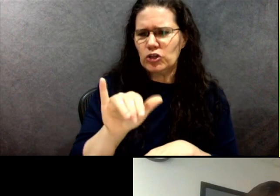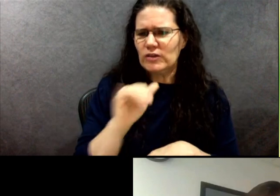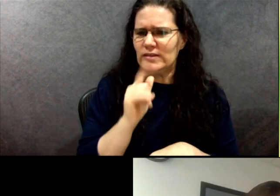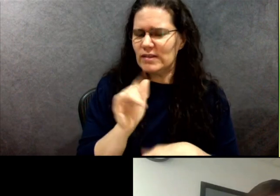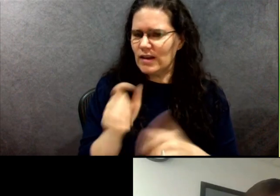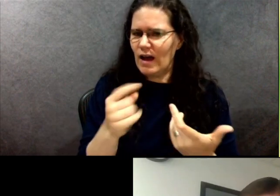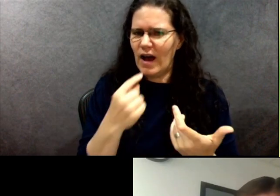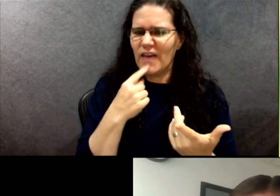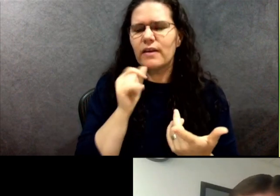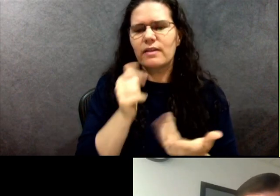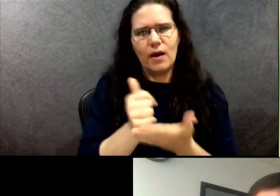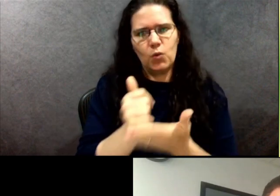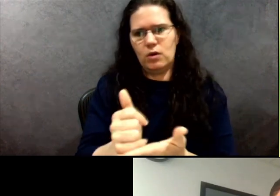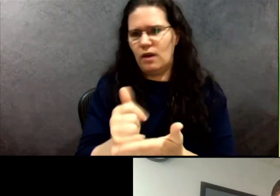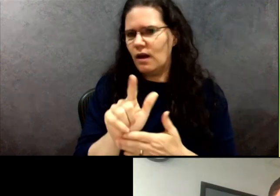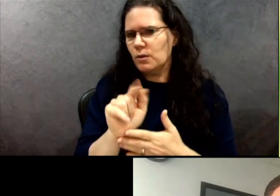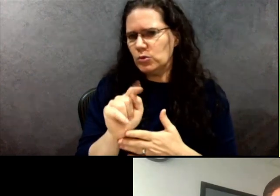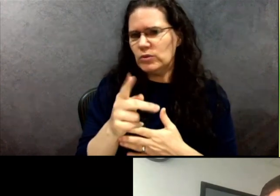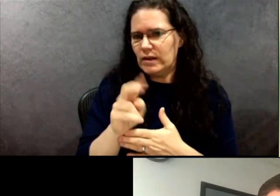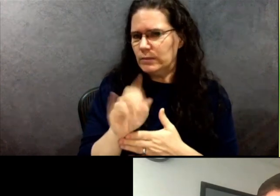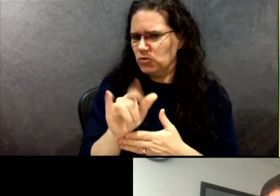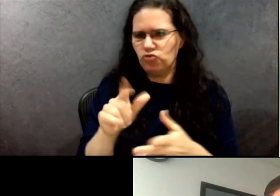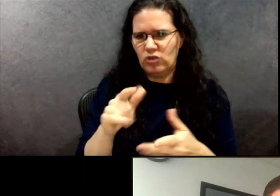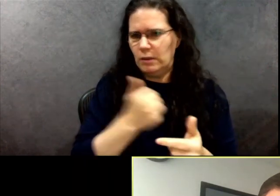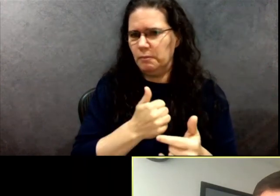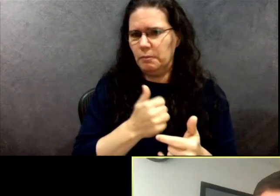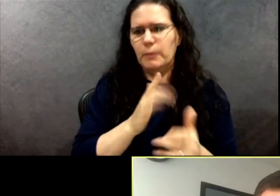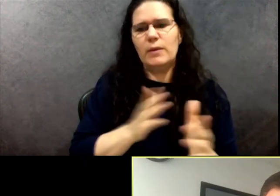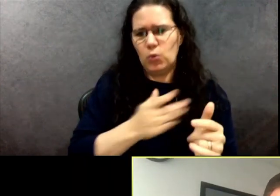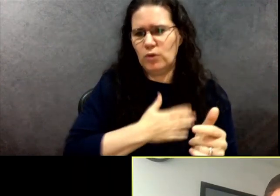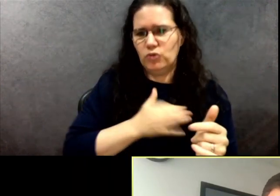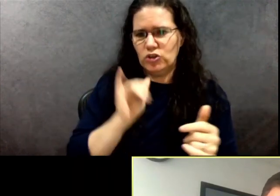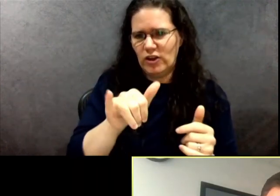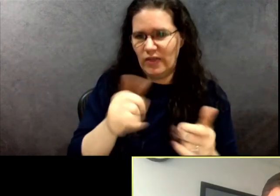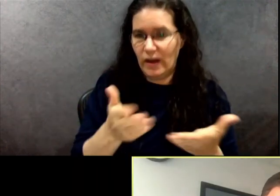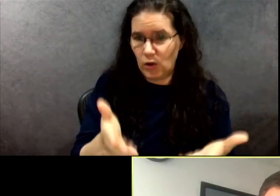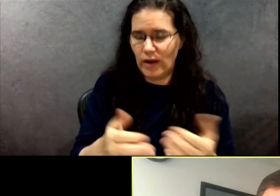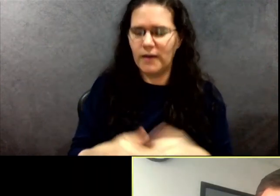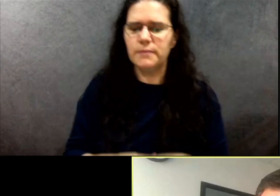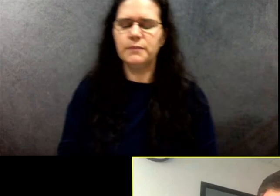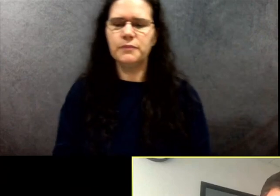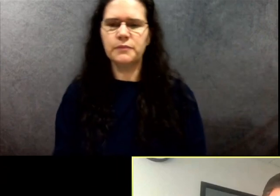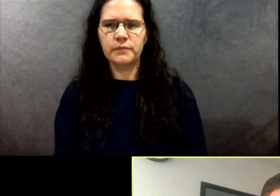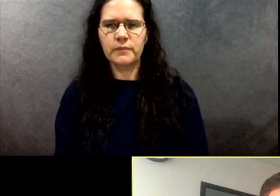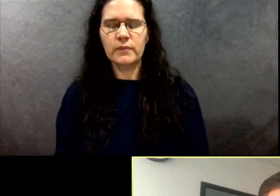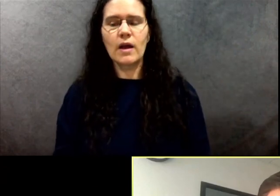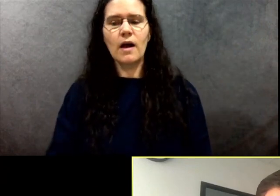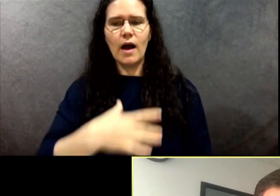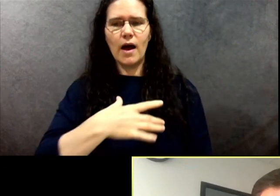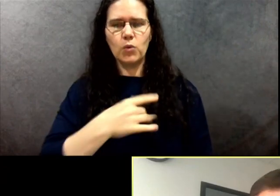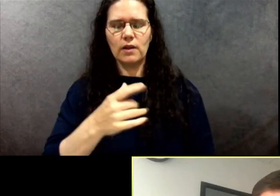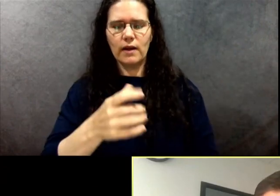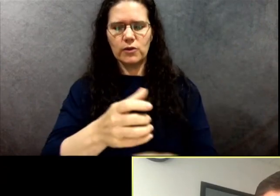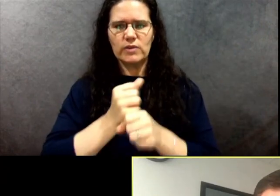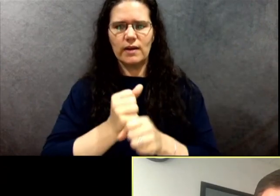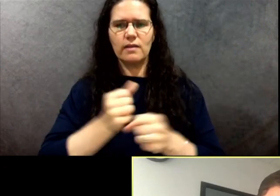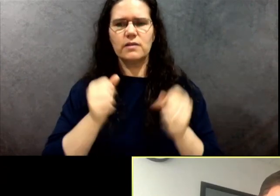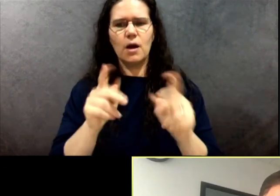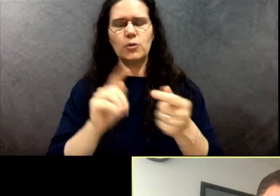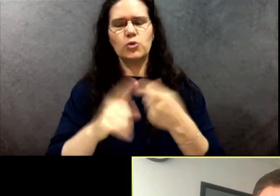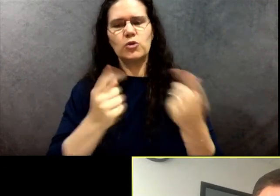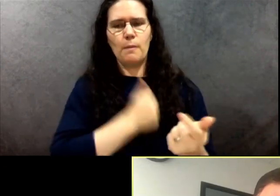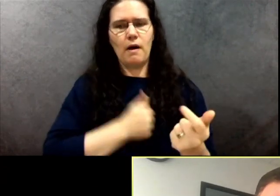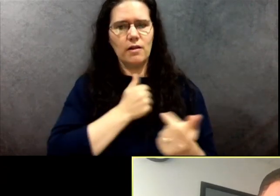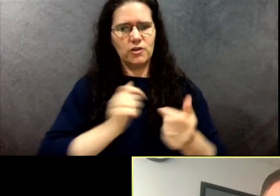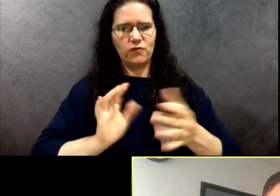to hear you provide that statement. right ahead. I would like to take this opportunity to apologize for my comments published in the editorials that I authored